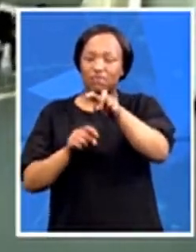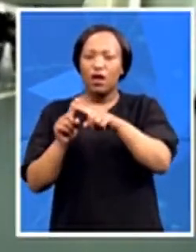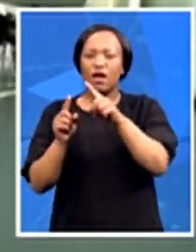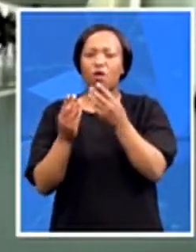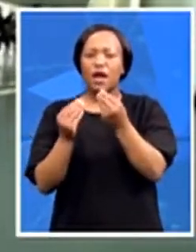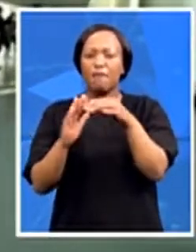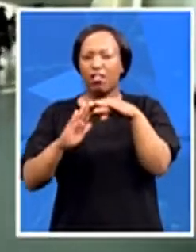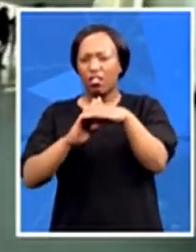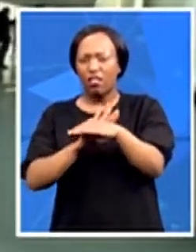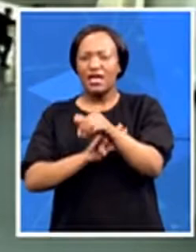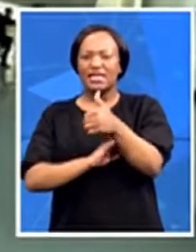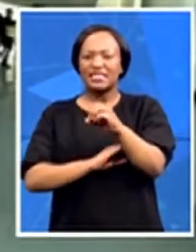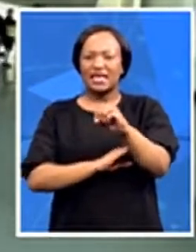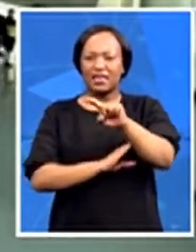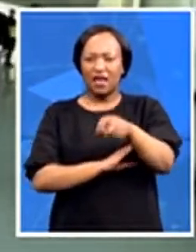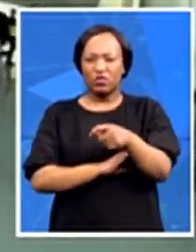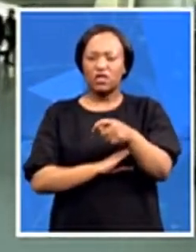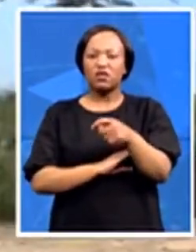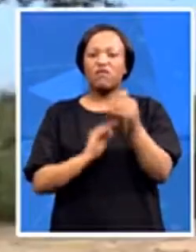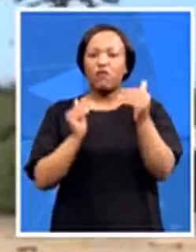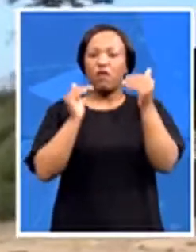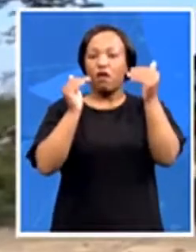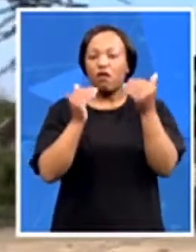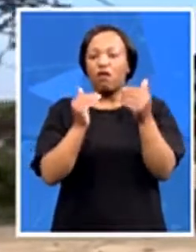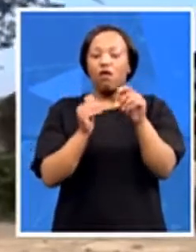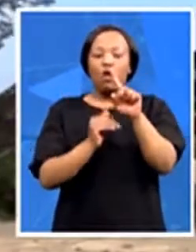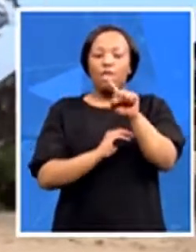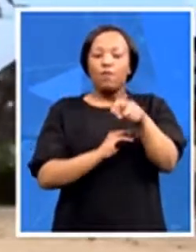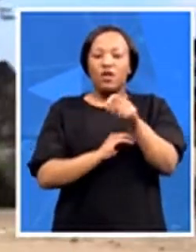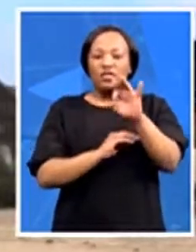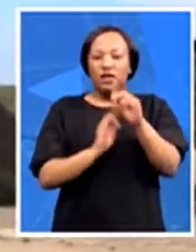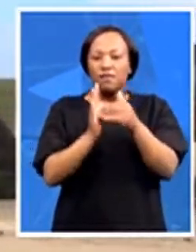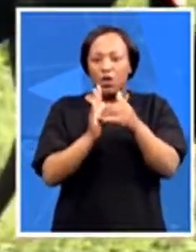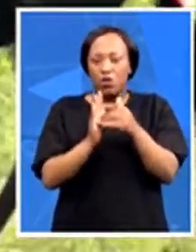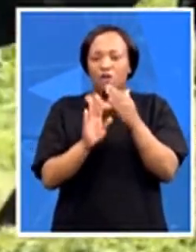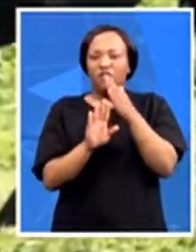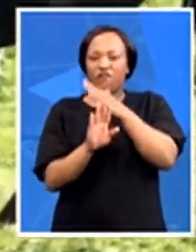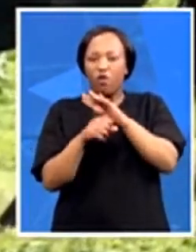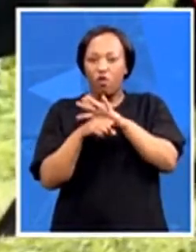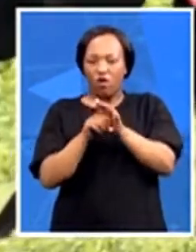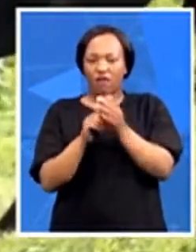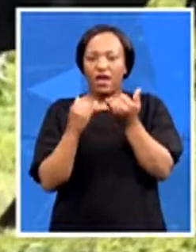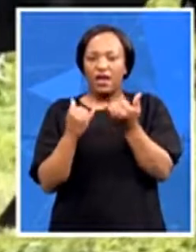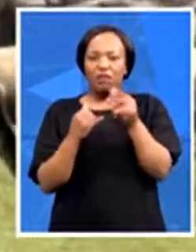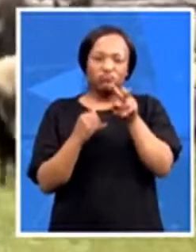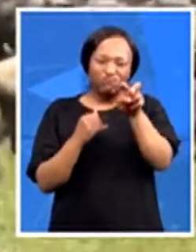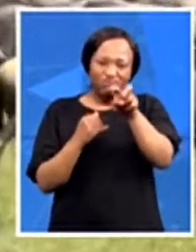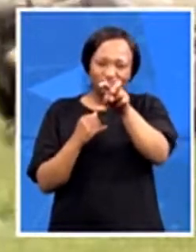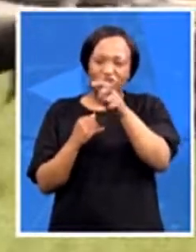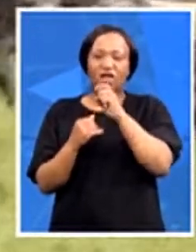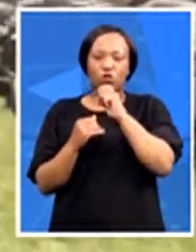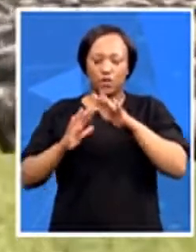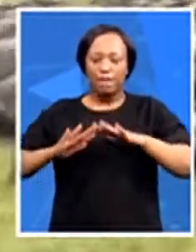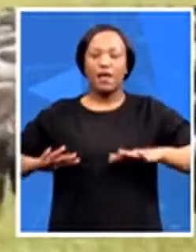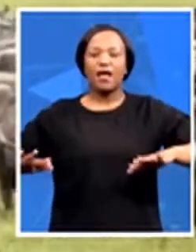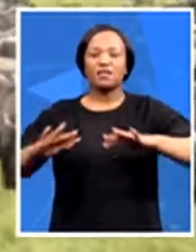from a high of around 1.3 million before the pandemic. Many tourists use Arusha as a gateway to the world-famous Serengeti National Park, which hosts